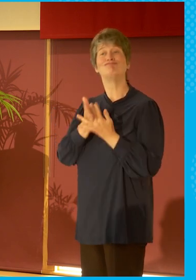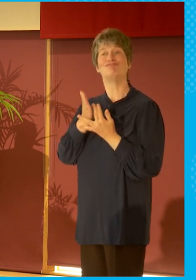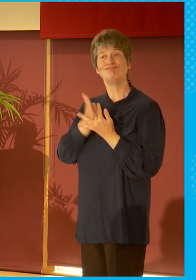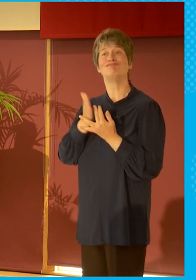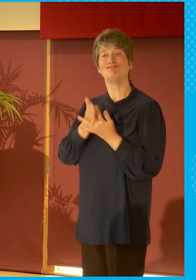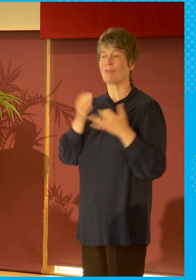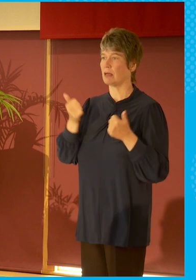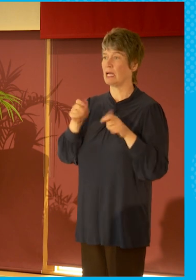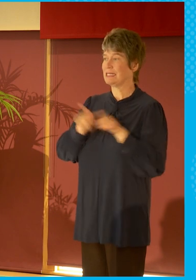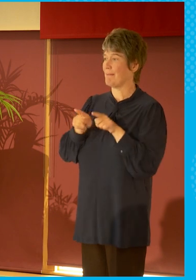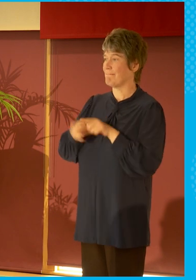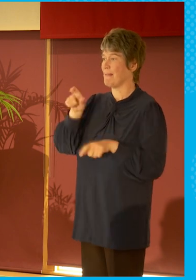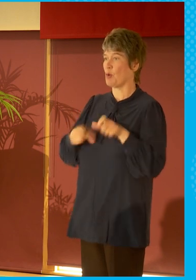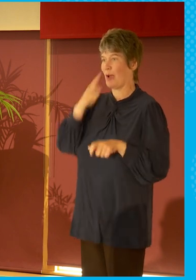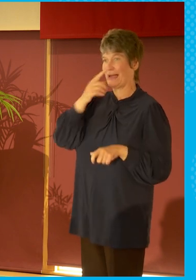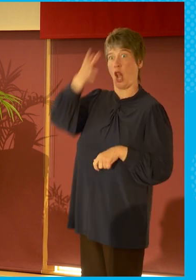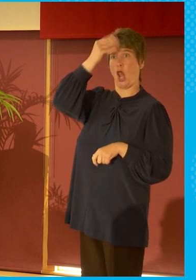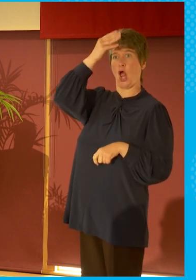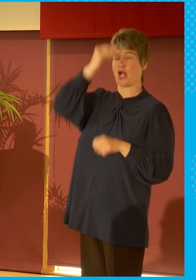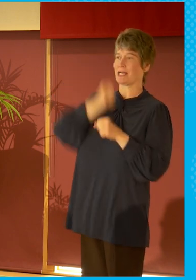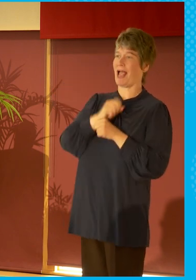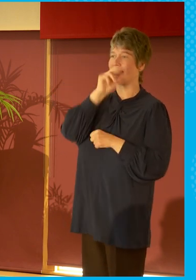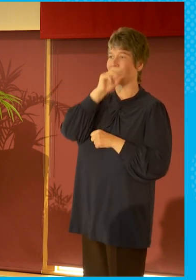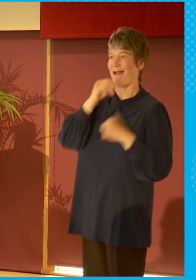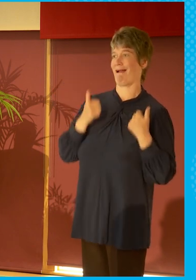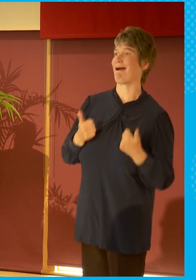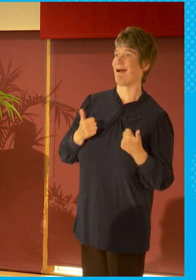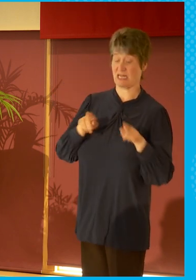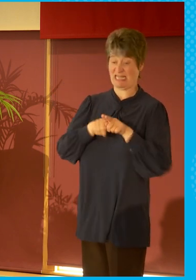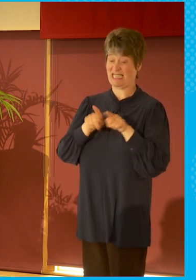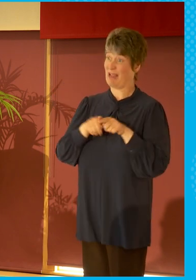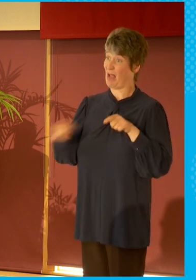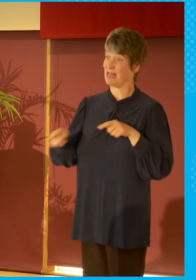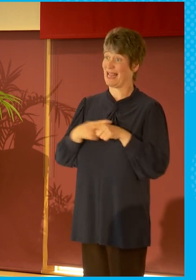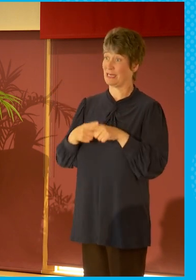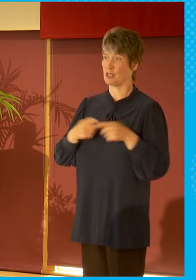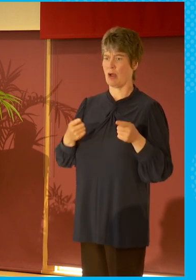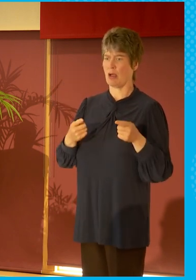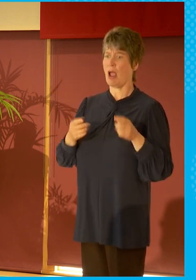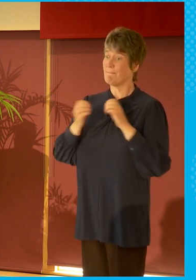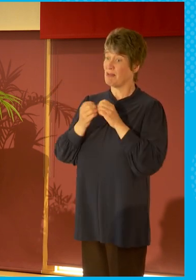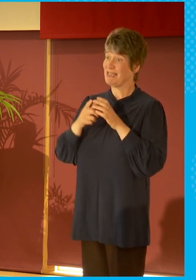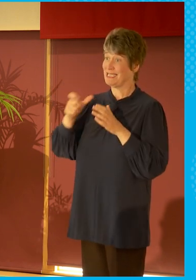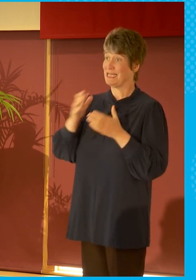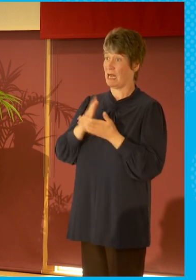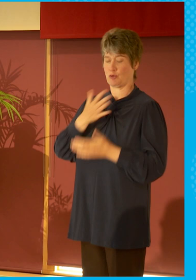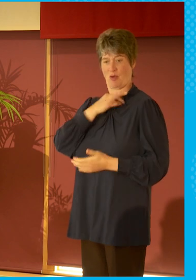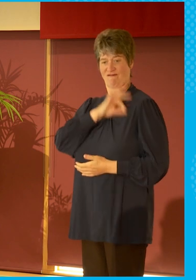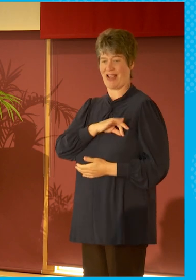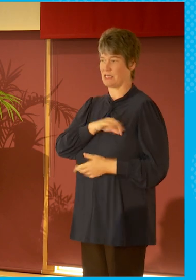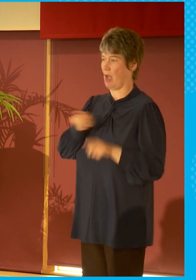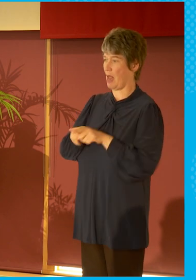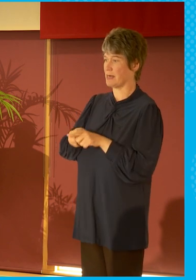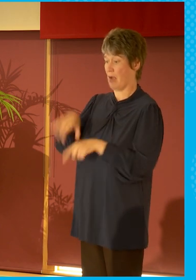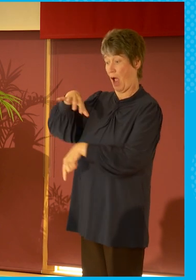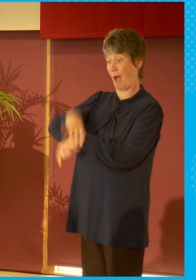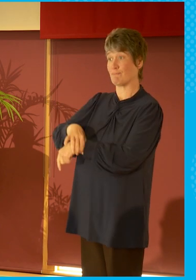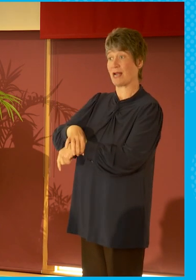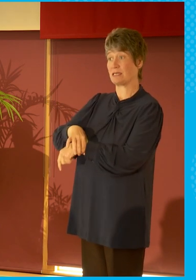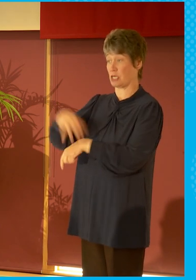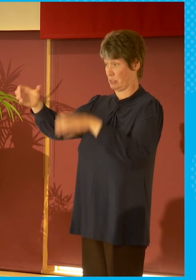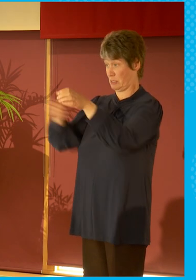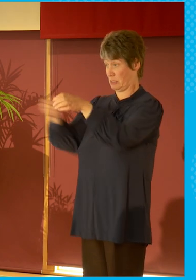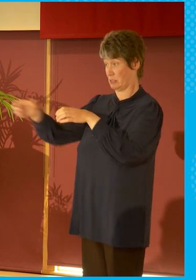same way that English does. The BBC invests in apprentices and skills. It's interesting hearing what Stuart's saying about talent fleeing